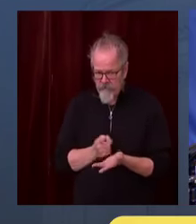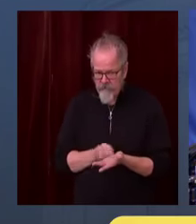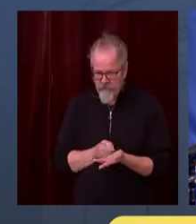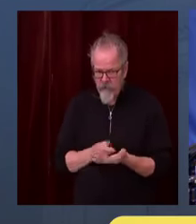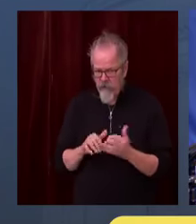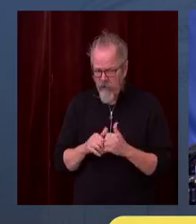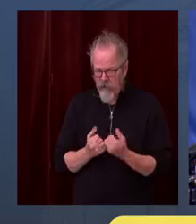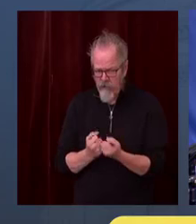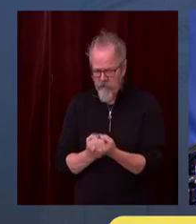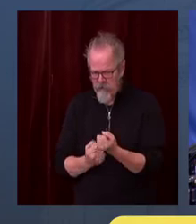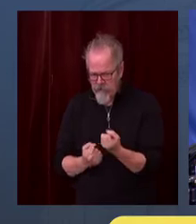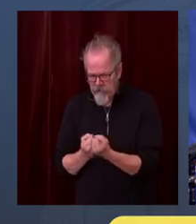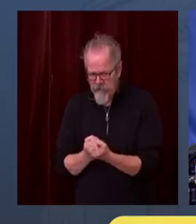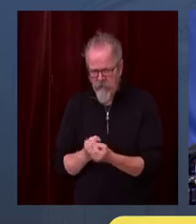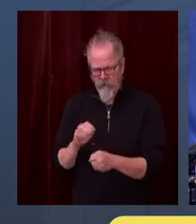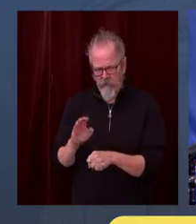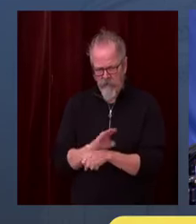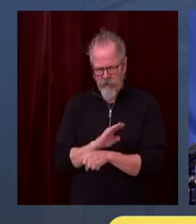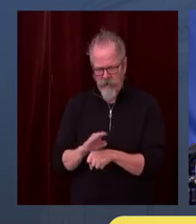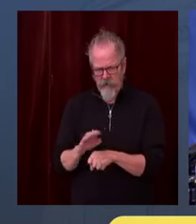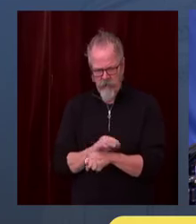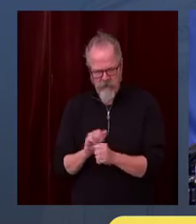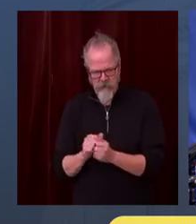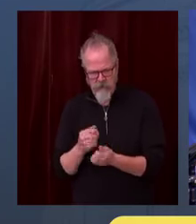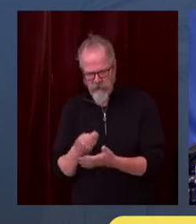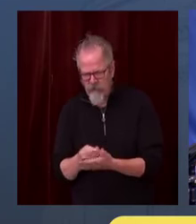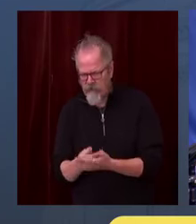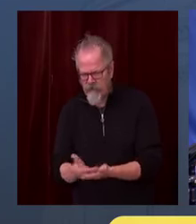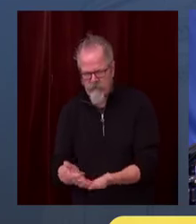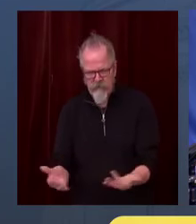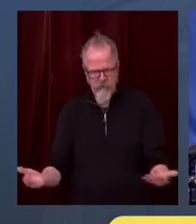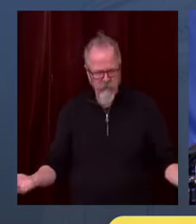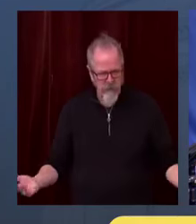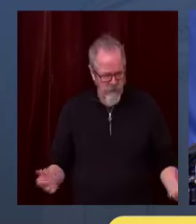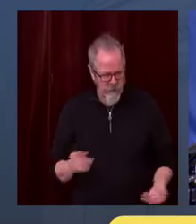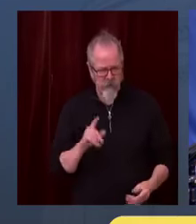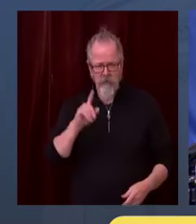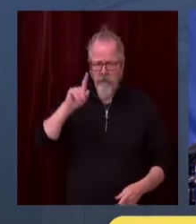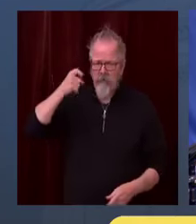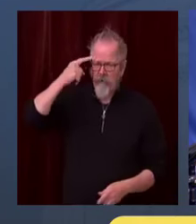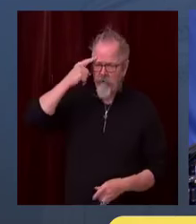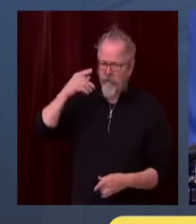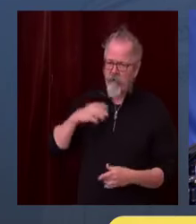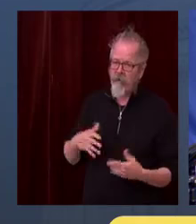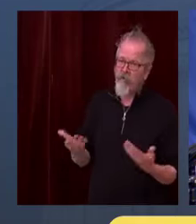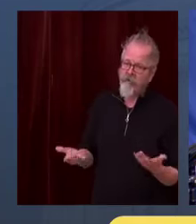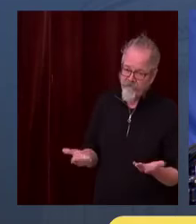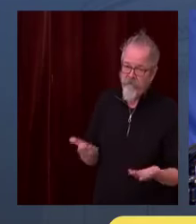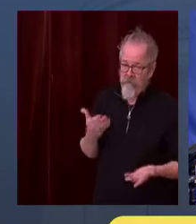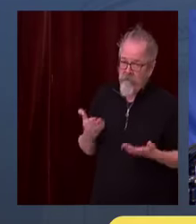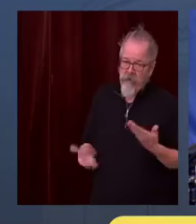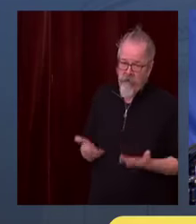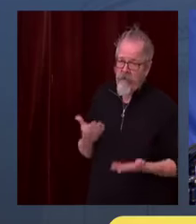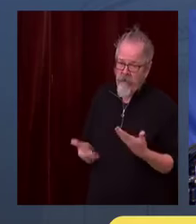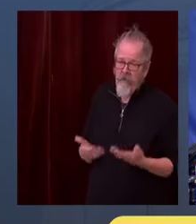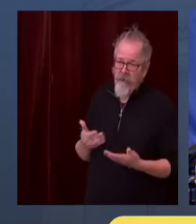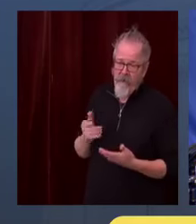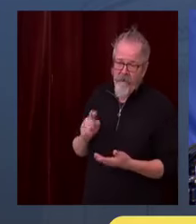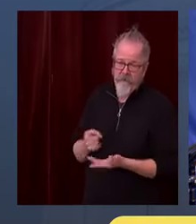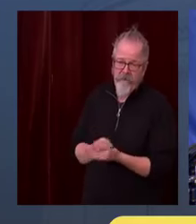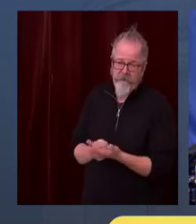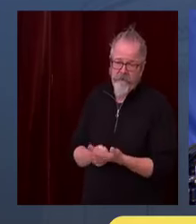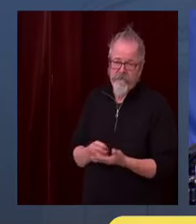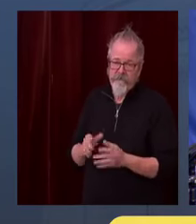Yeah, it possible. We don't have any current plans to do this. As you know, we talked to the legislators about use of the CARES funding.